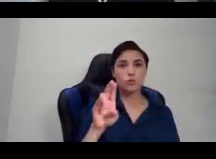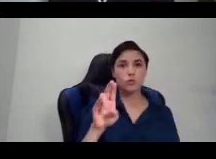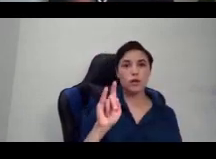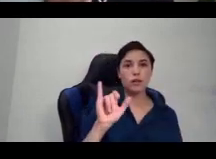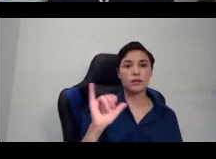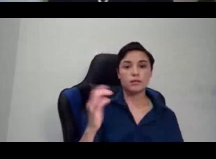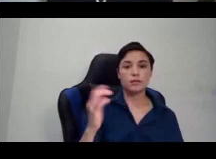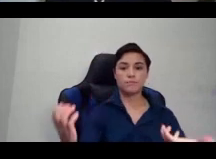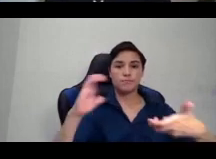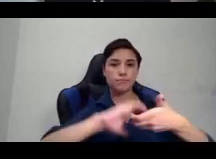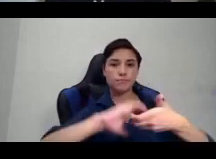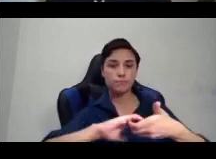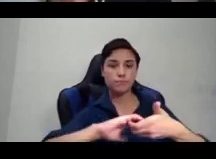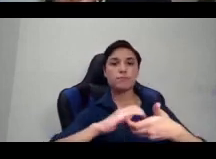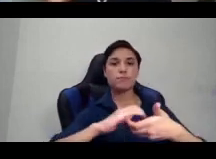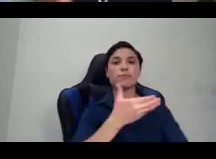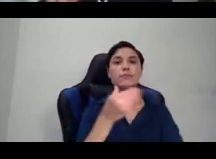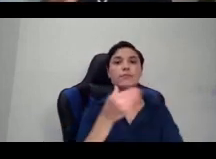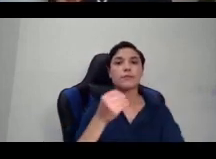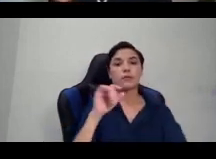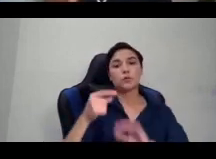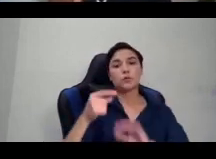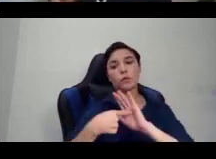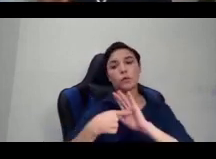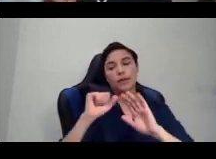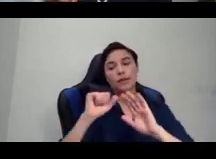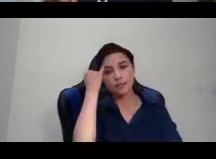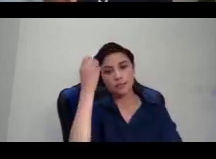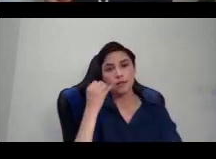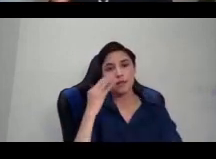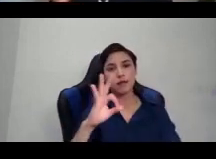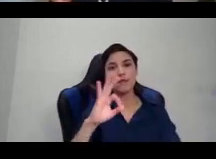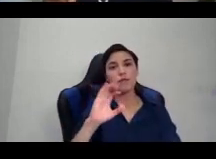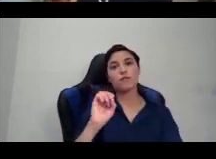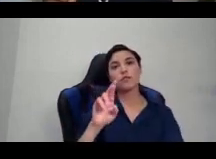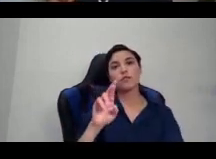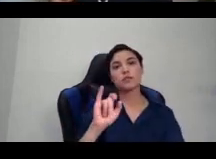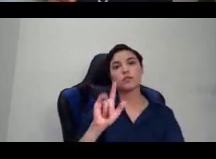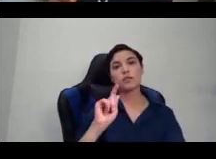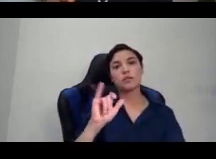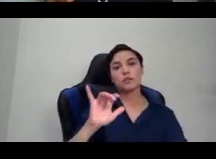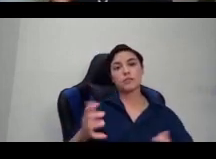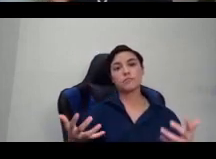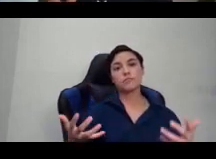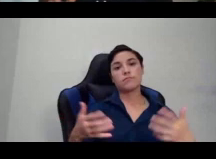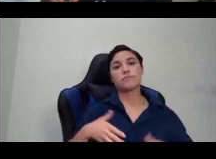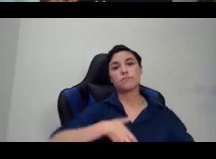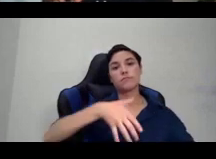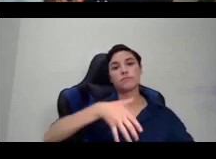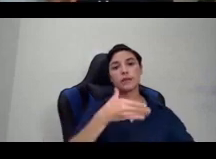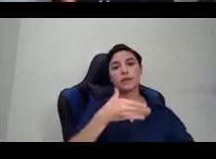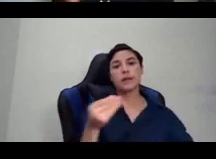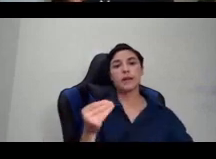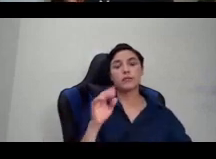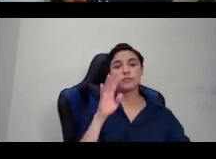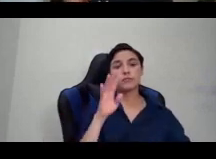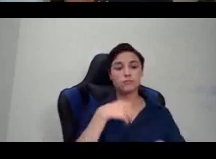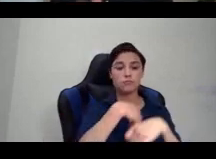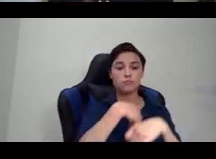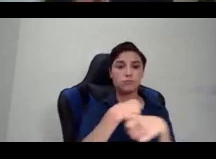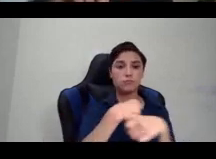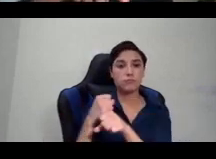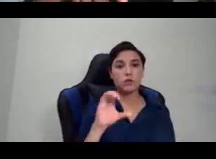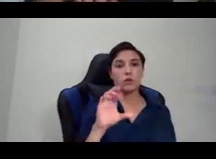That is also true, that same idea is also true in central Mexico and in the valley of